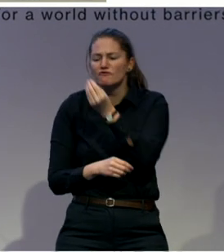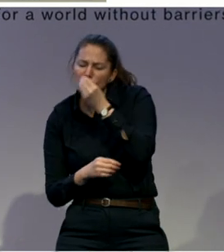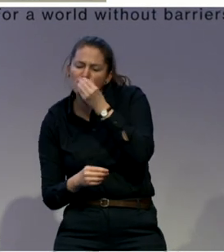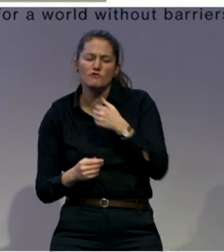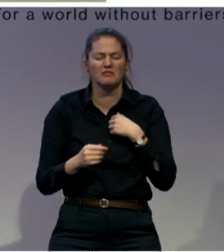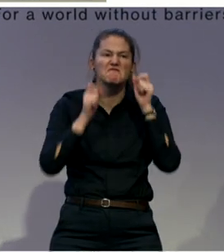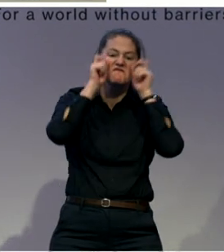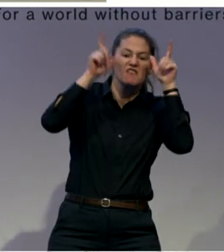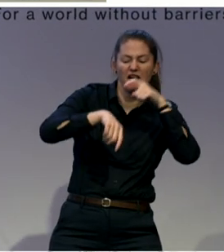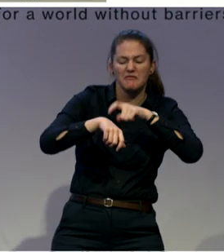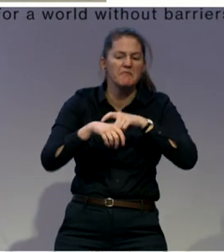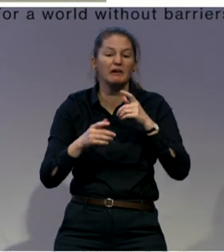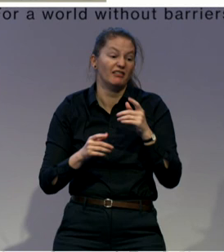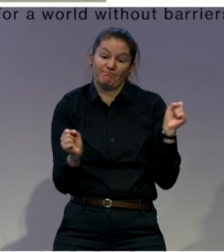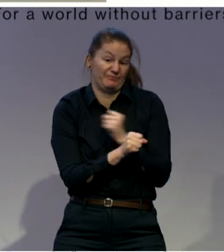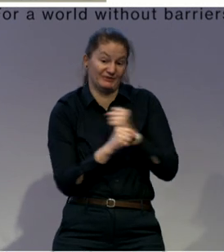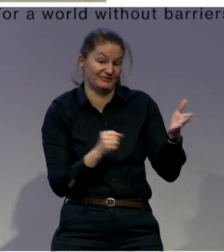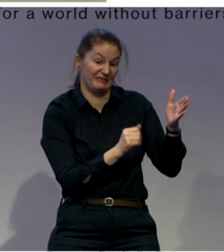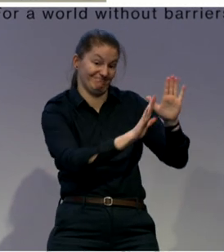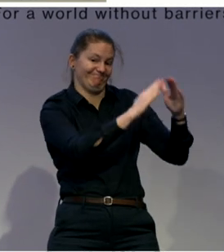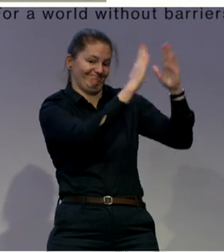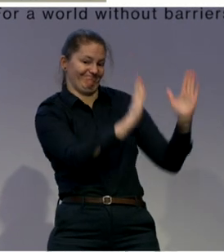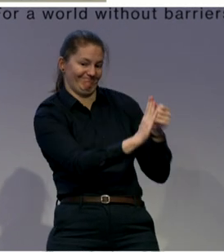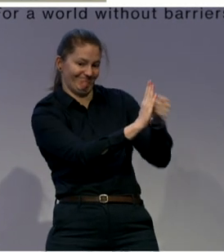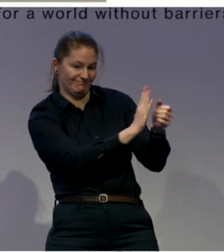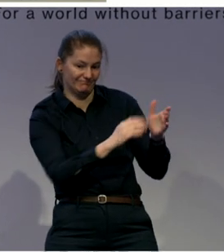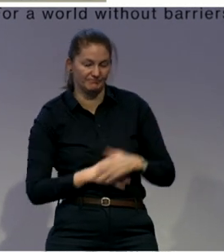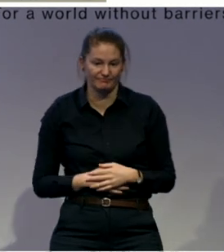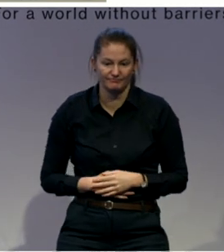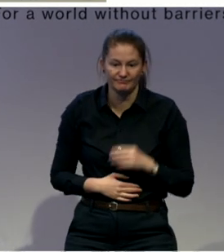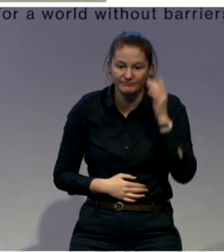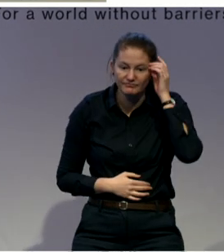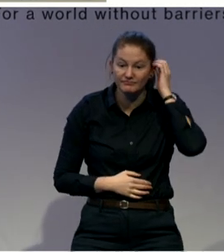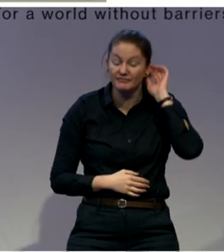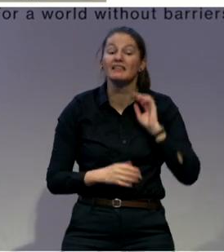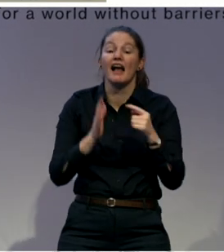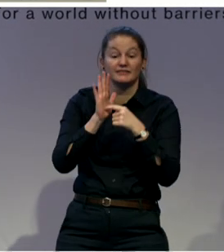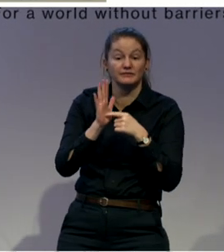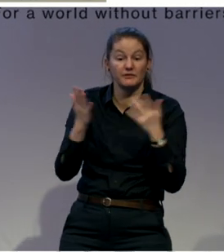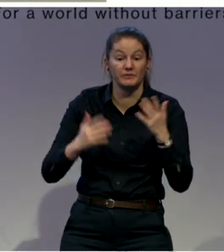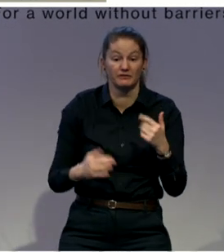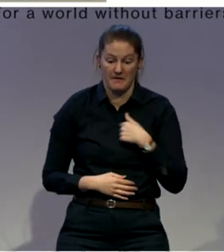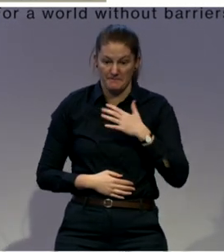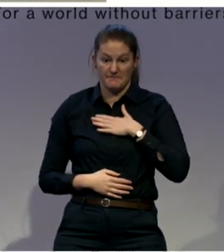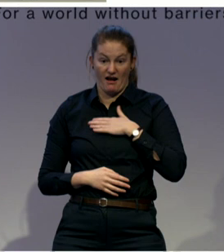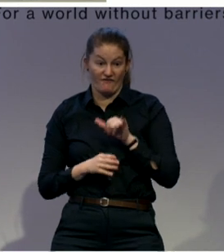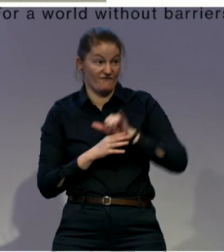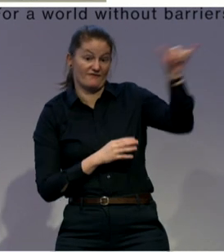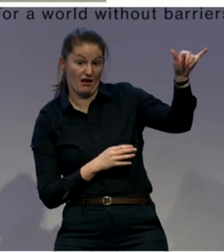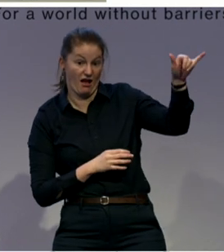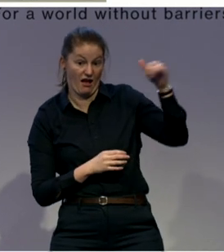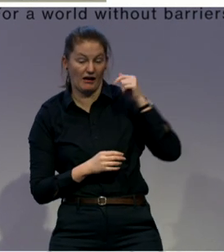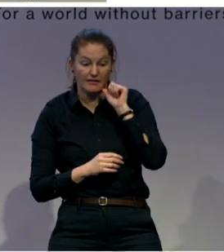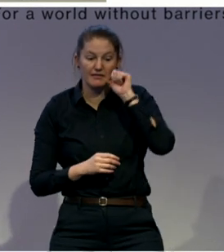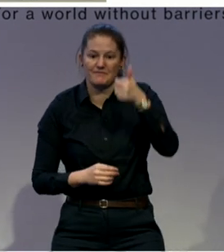my flight back home is quite early, so I will have to get up at 3 in the morning and in my hotel there won't be